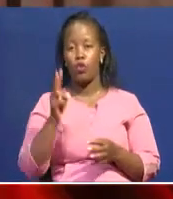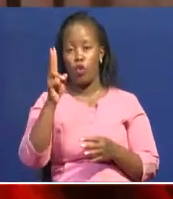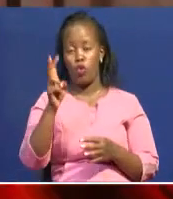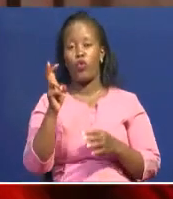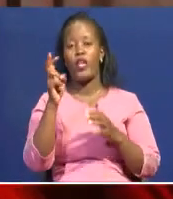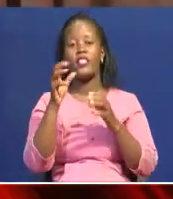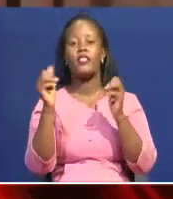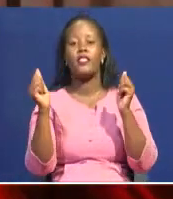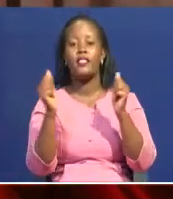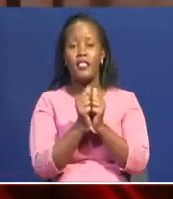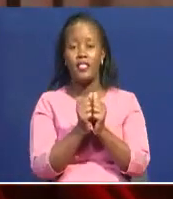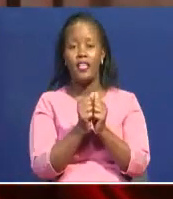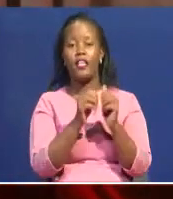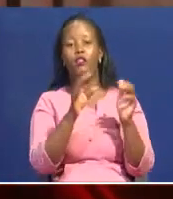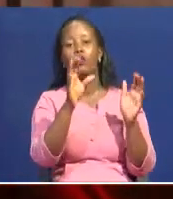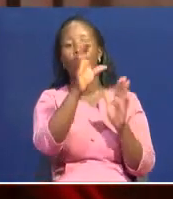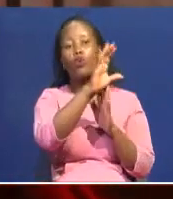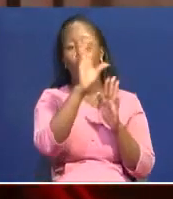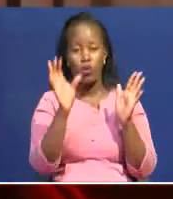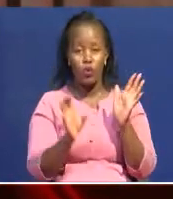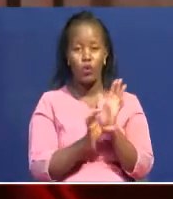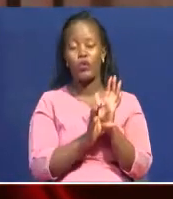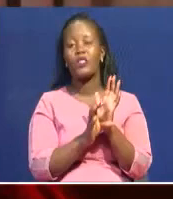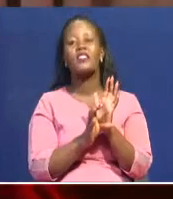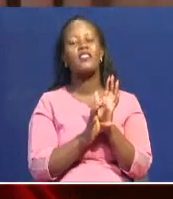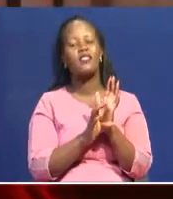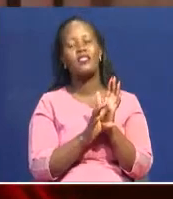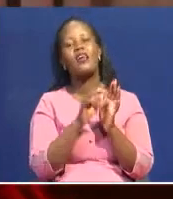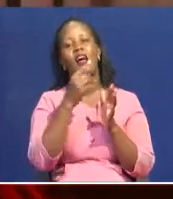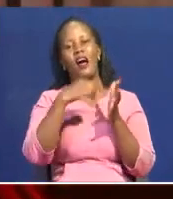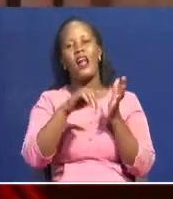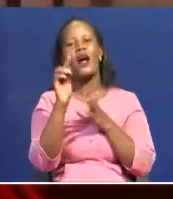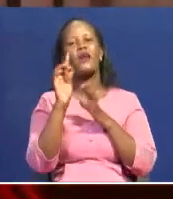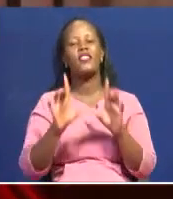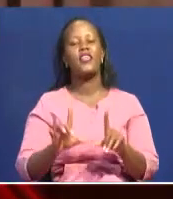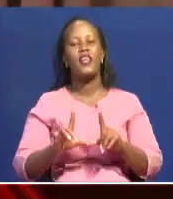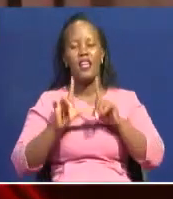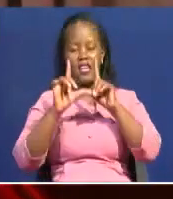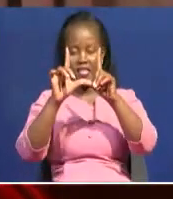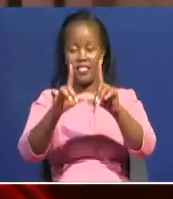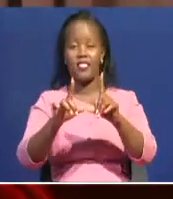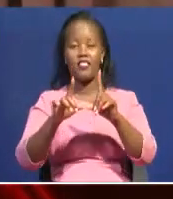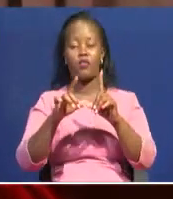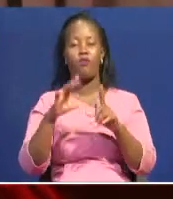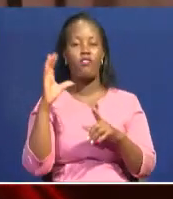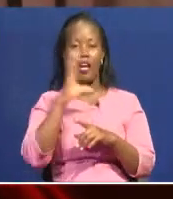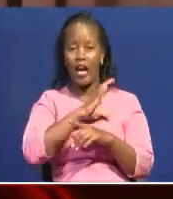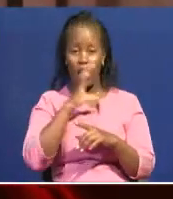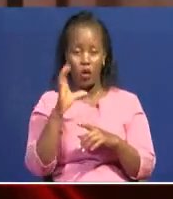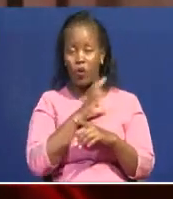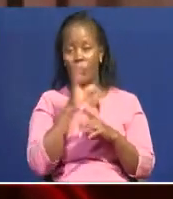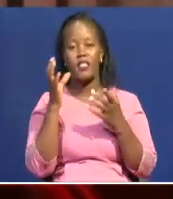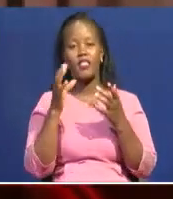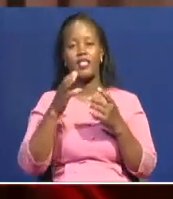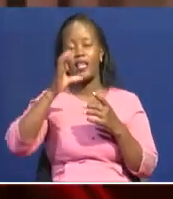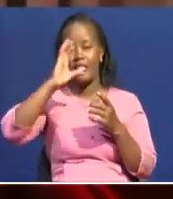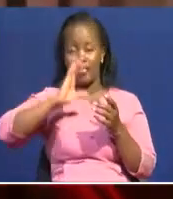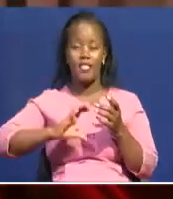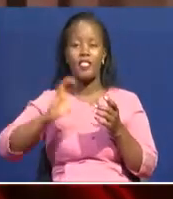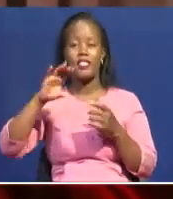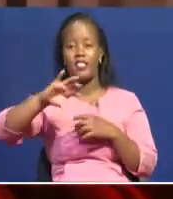constitution conferred the powers to license alcoholic drinks to the counties and that